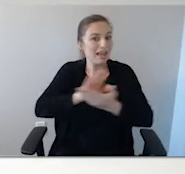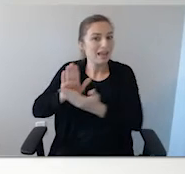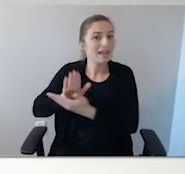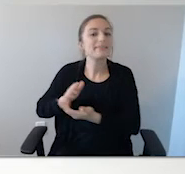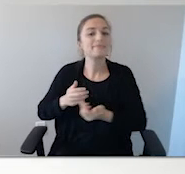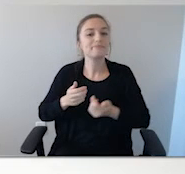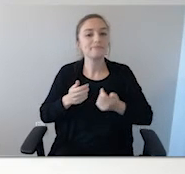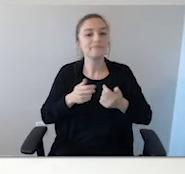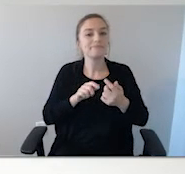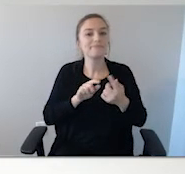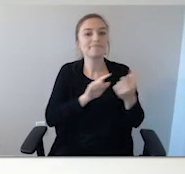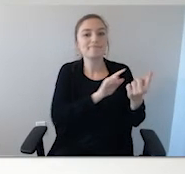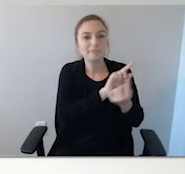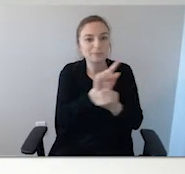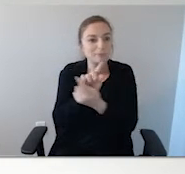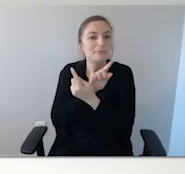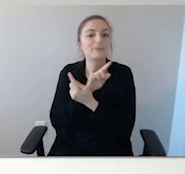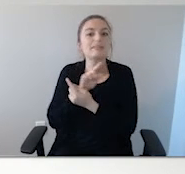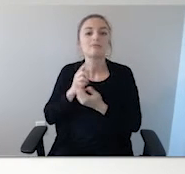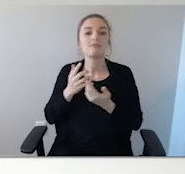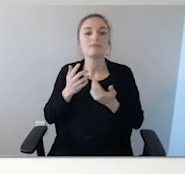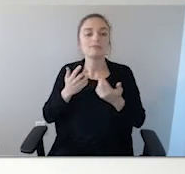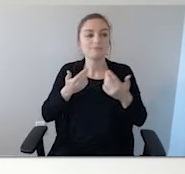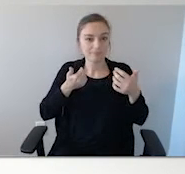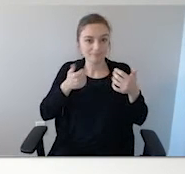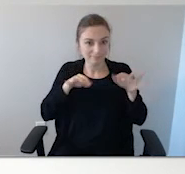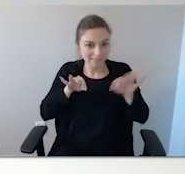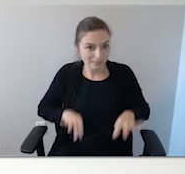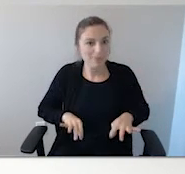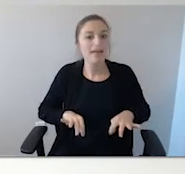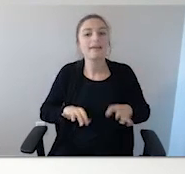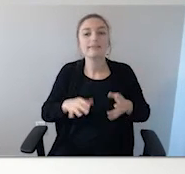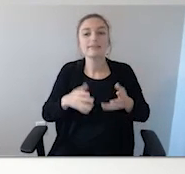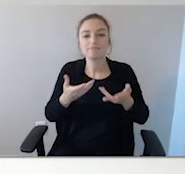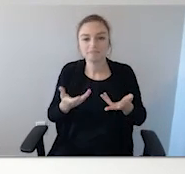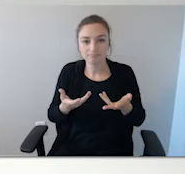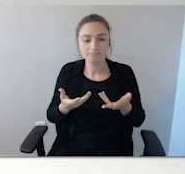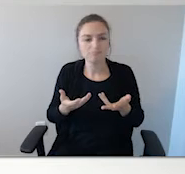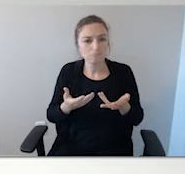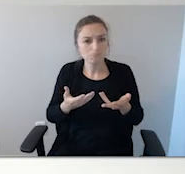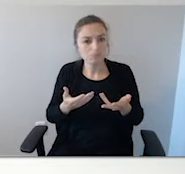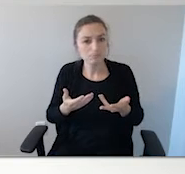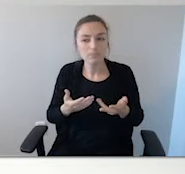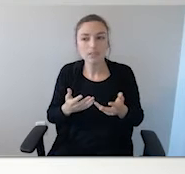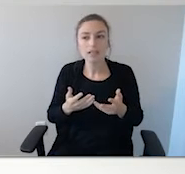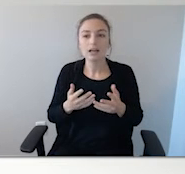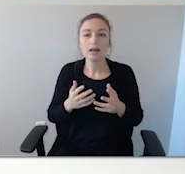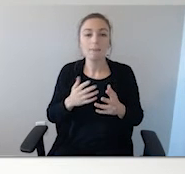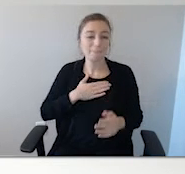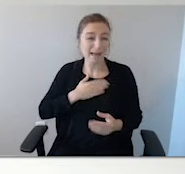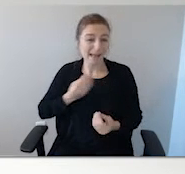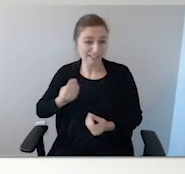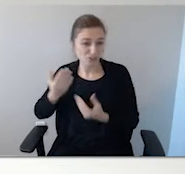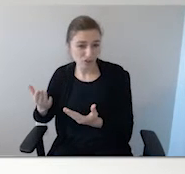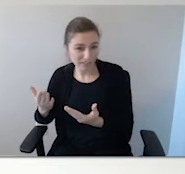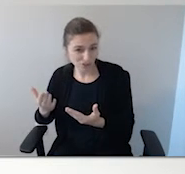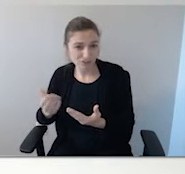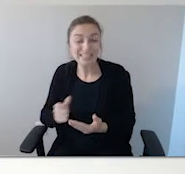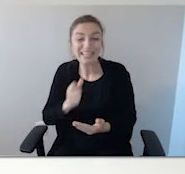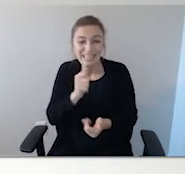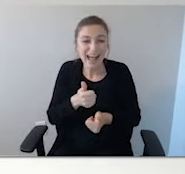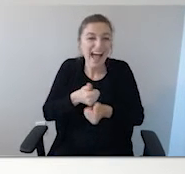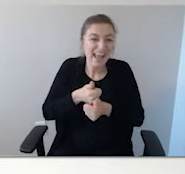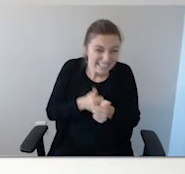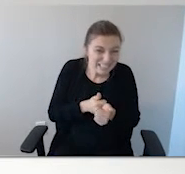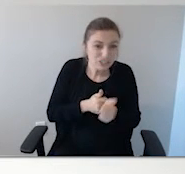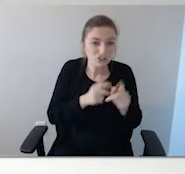So you want to do that with your neighbors. However, I suggest you make that your well-known trusted neighbors and